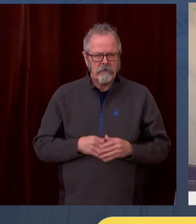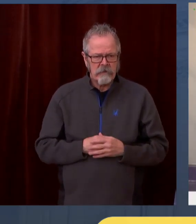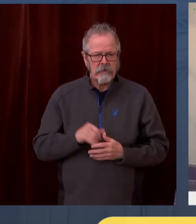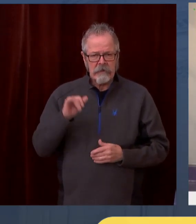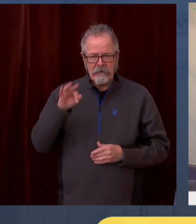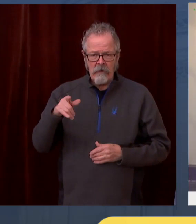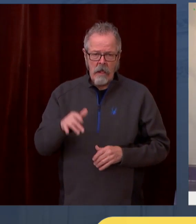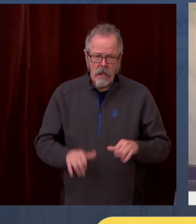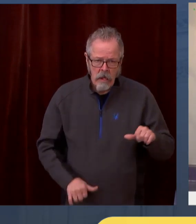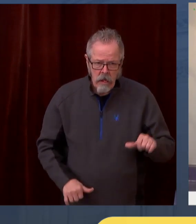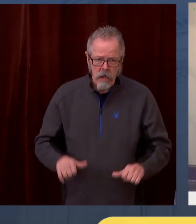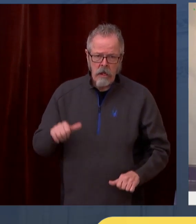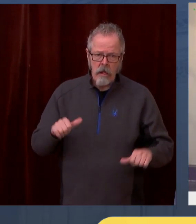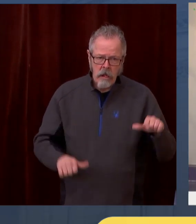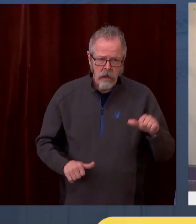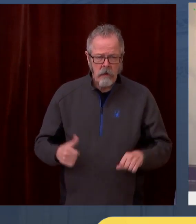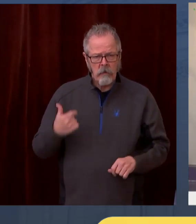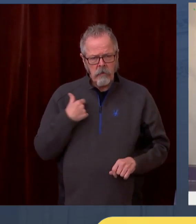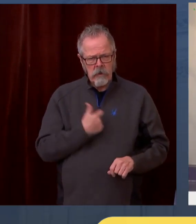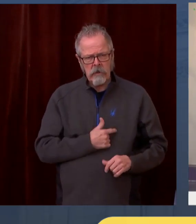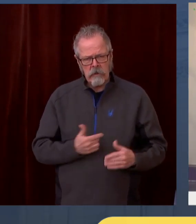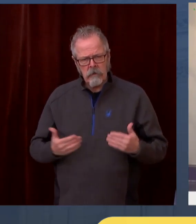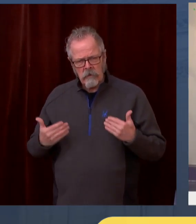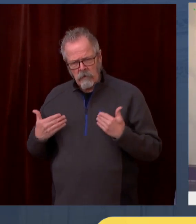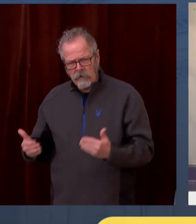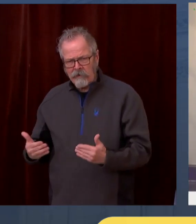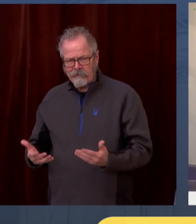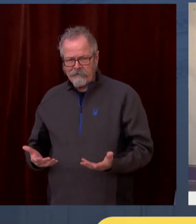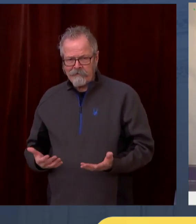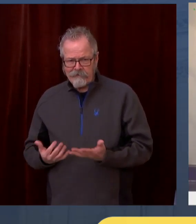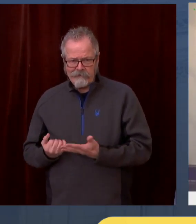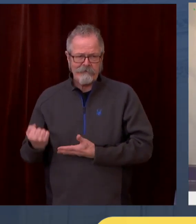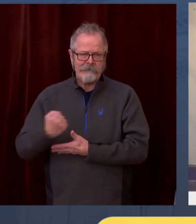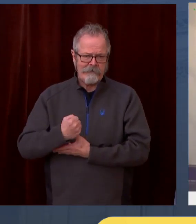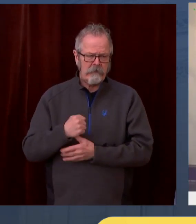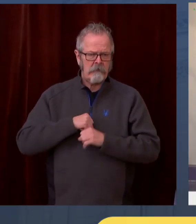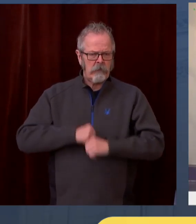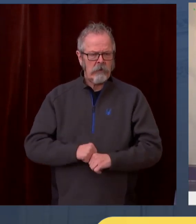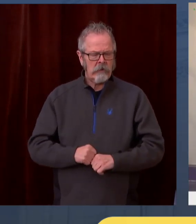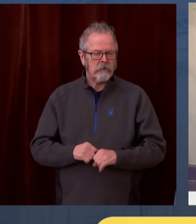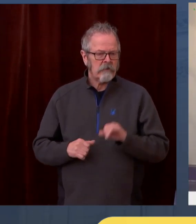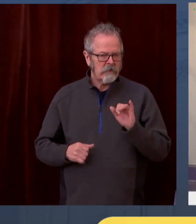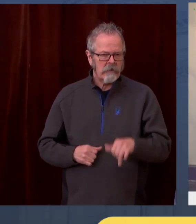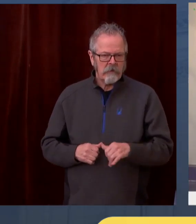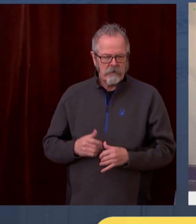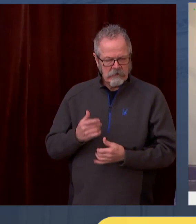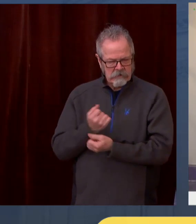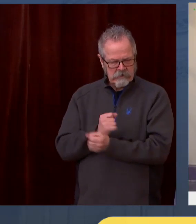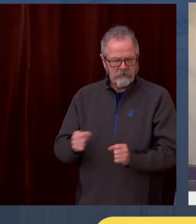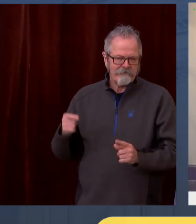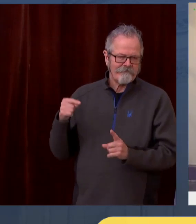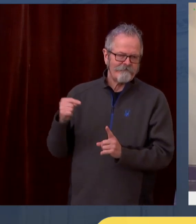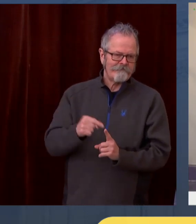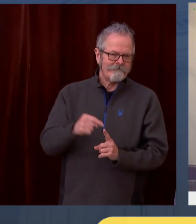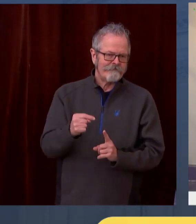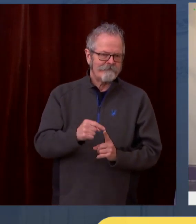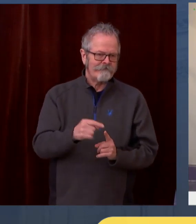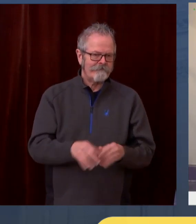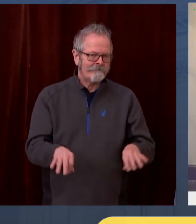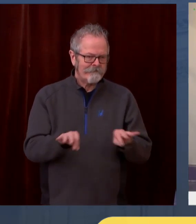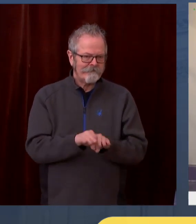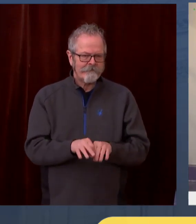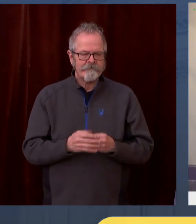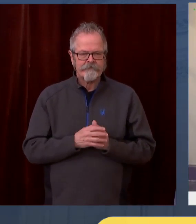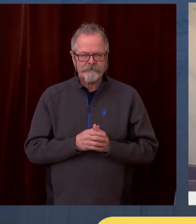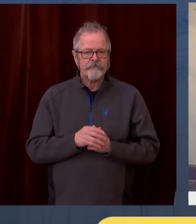is tomorrow or whenever it is, we're going to look at what they release and what they say and what most importantly is, what's the reason that they have